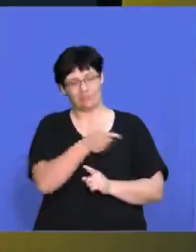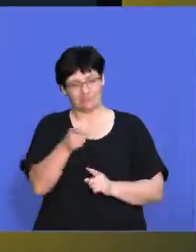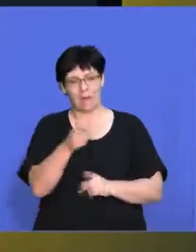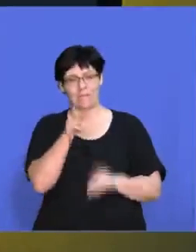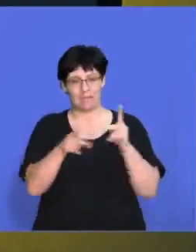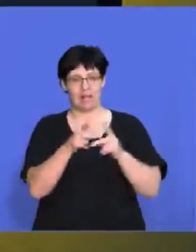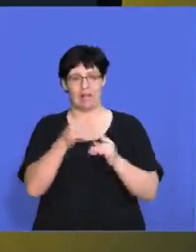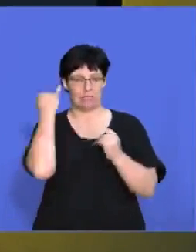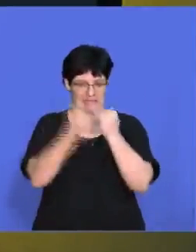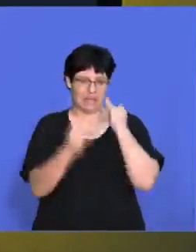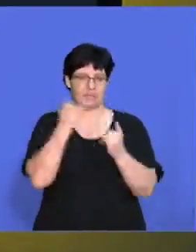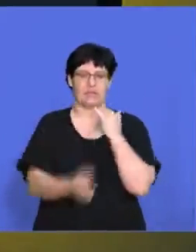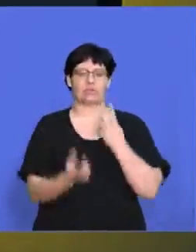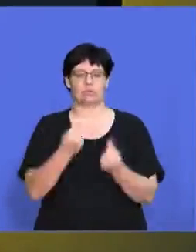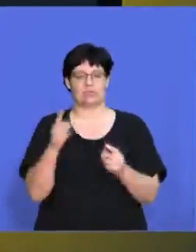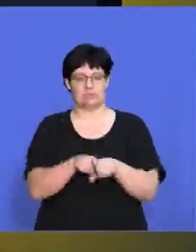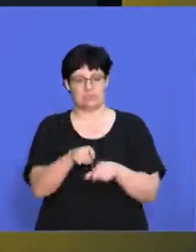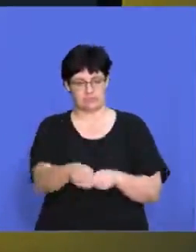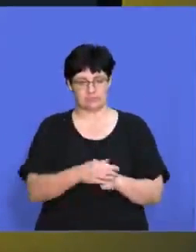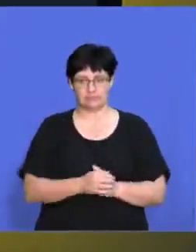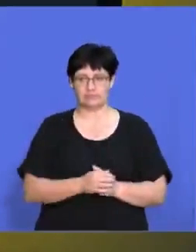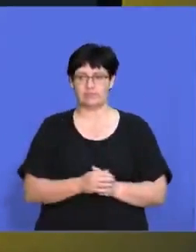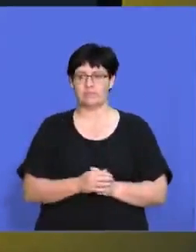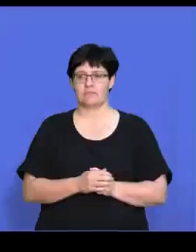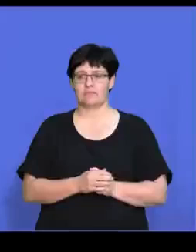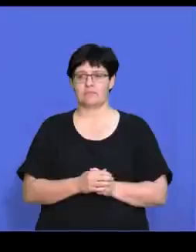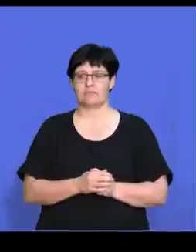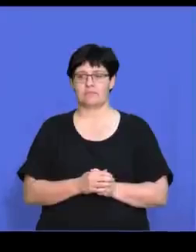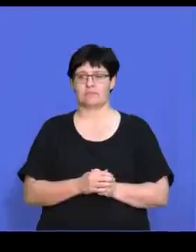a, a common mistake that a lot of matriculants make.